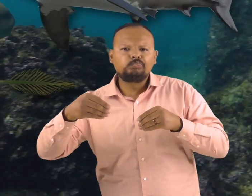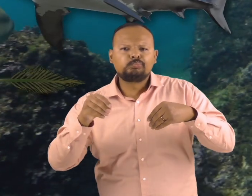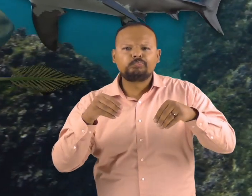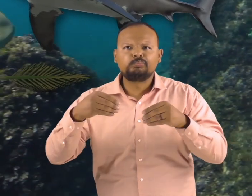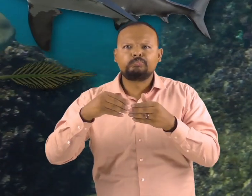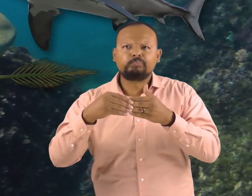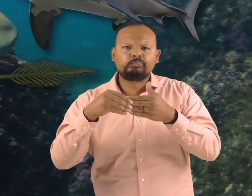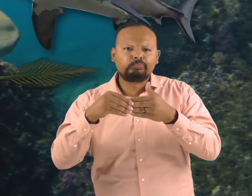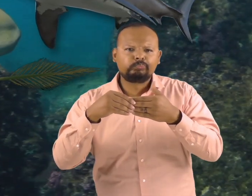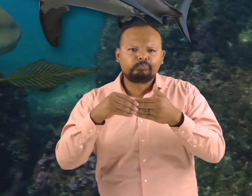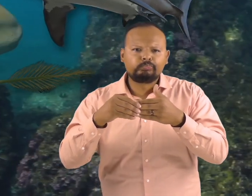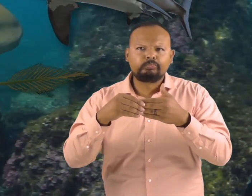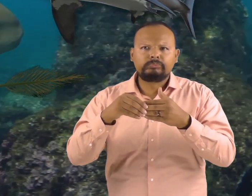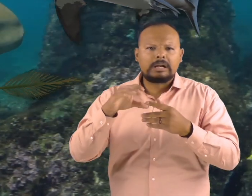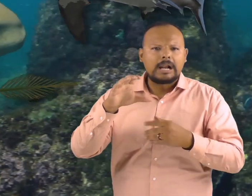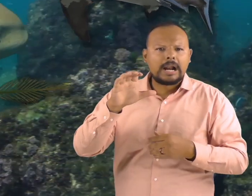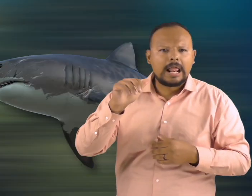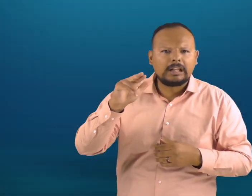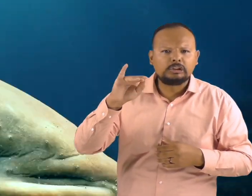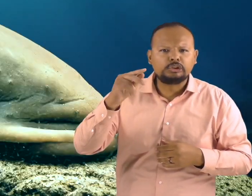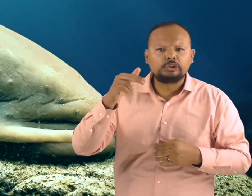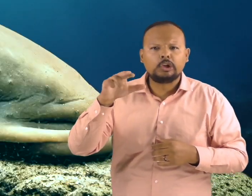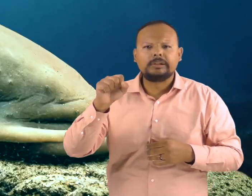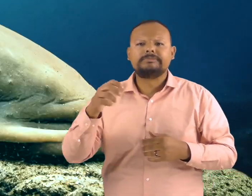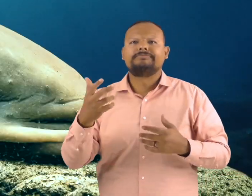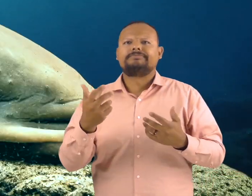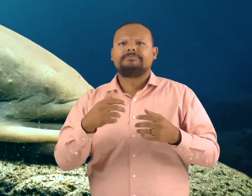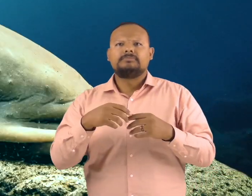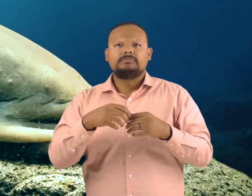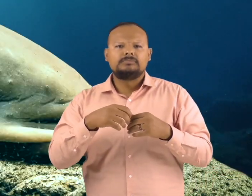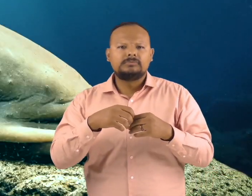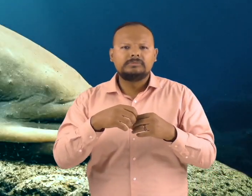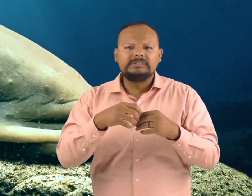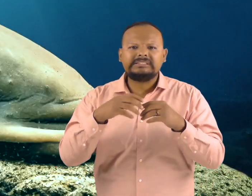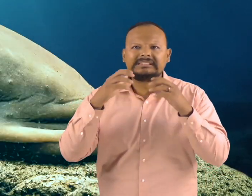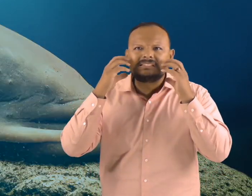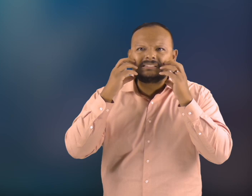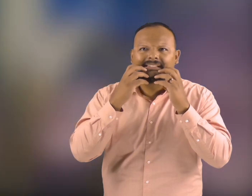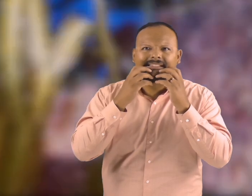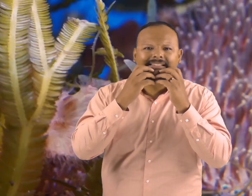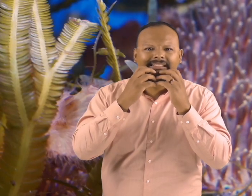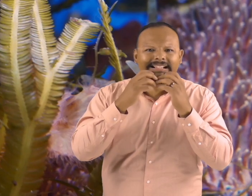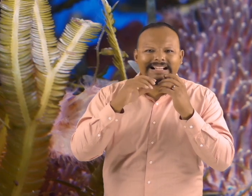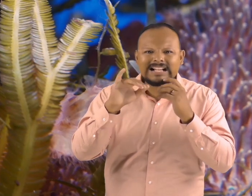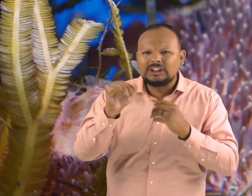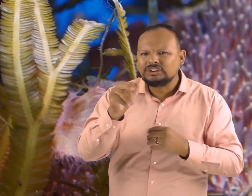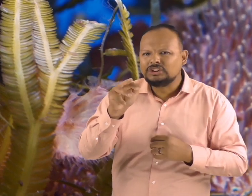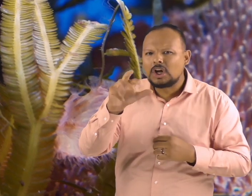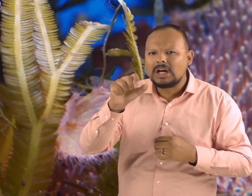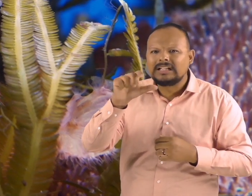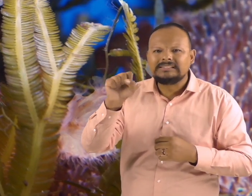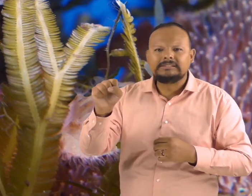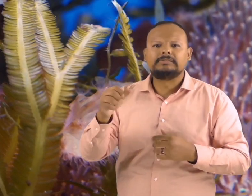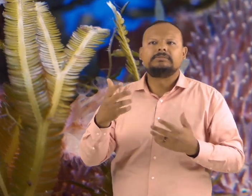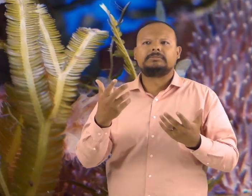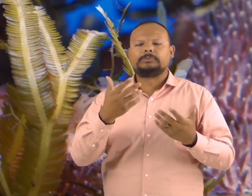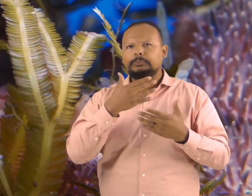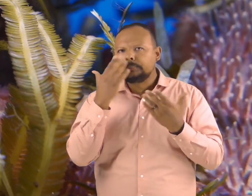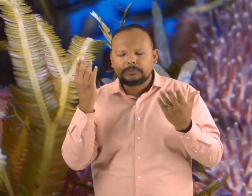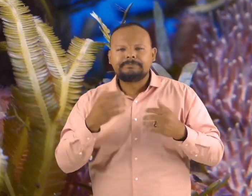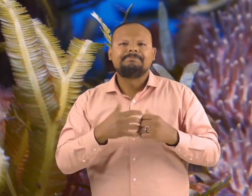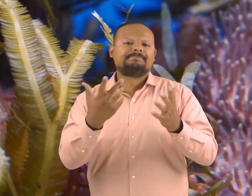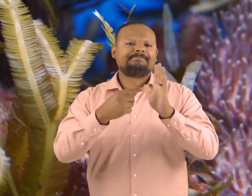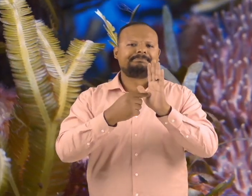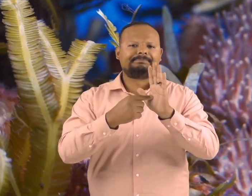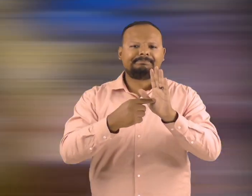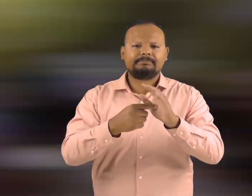cartilaginous fish, and jawless fish. Seahorses are an example of